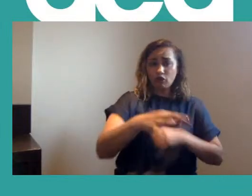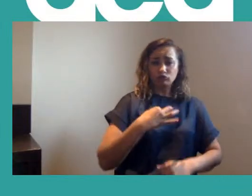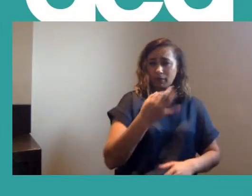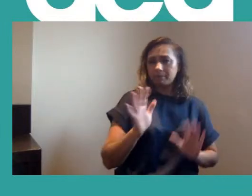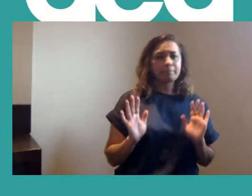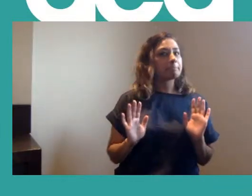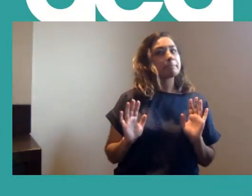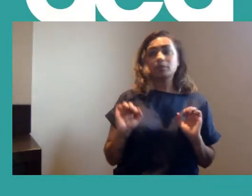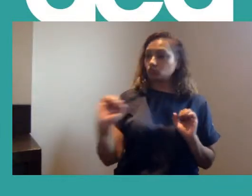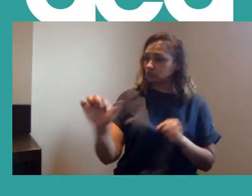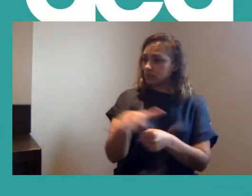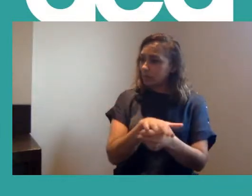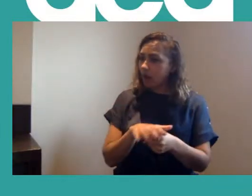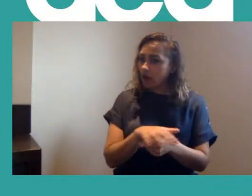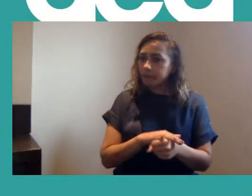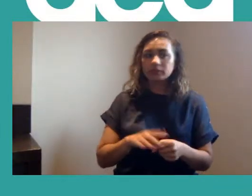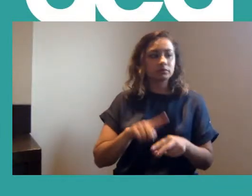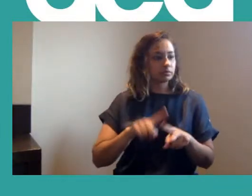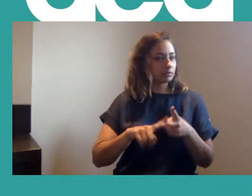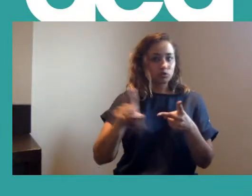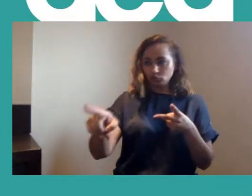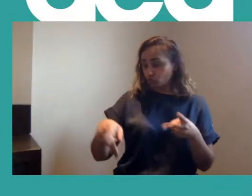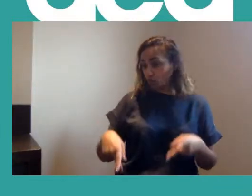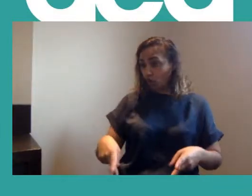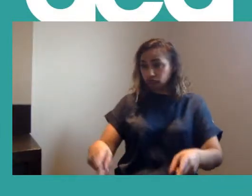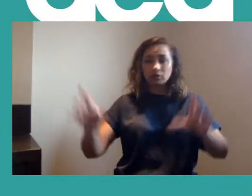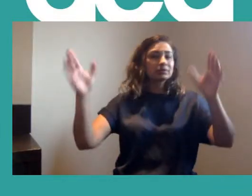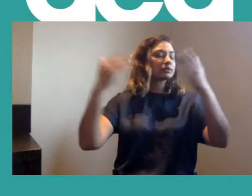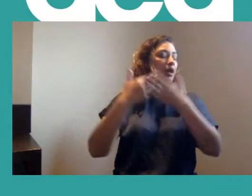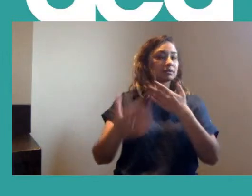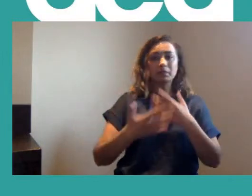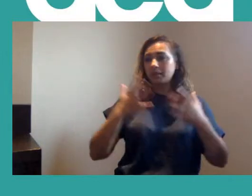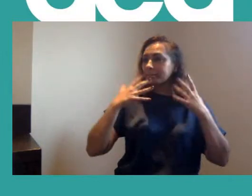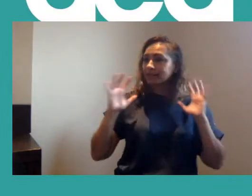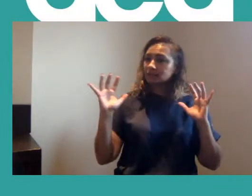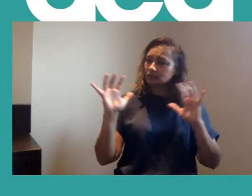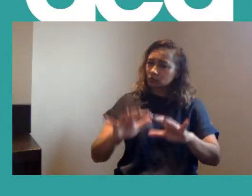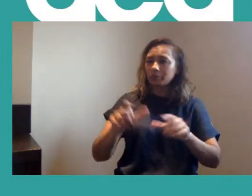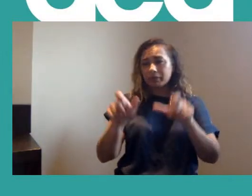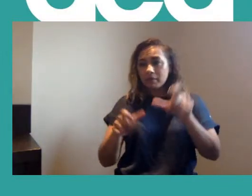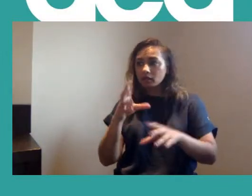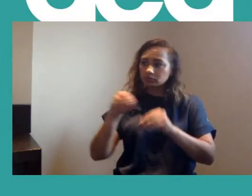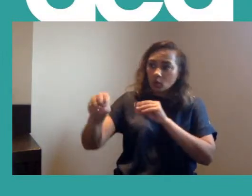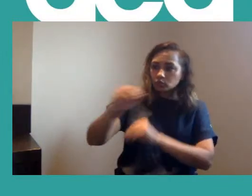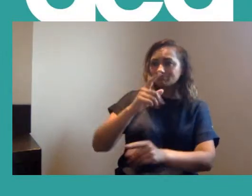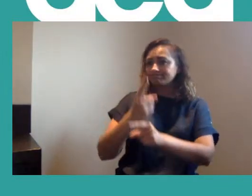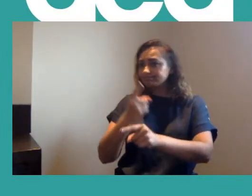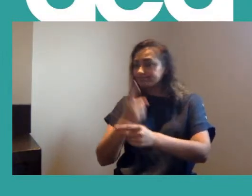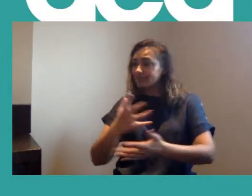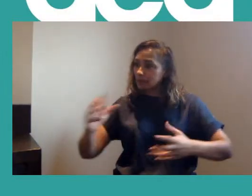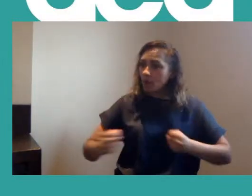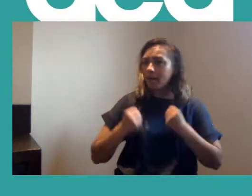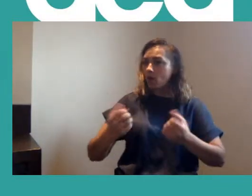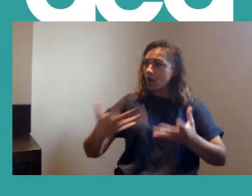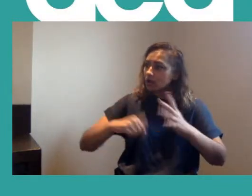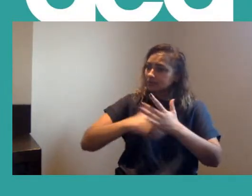you know, in your department, in the corridor that you work in, get together with people. So you can build power in small